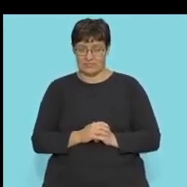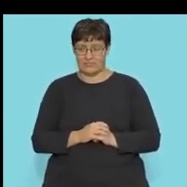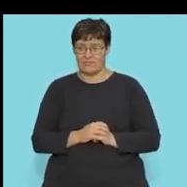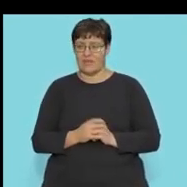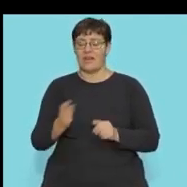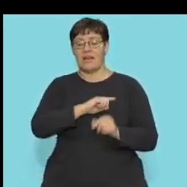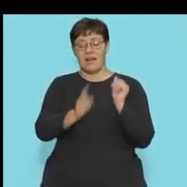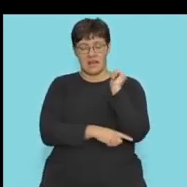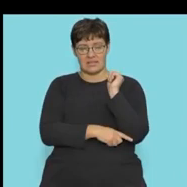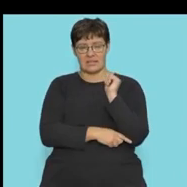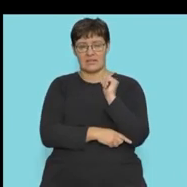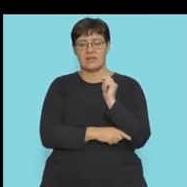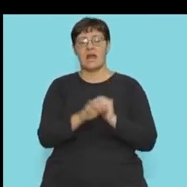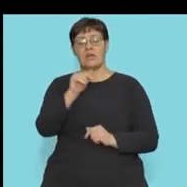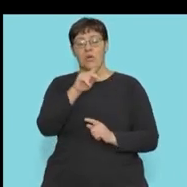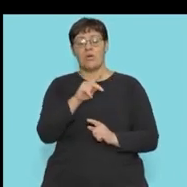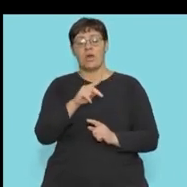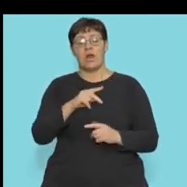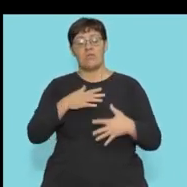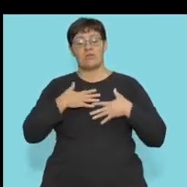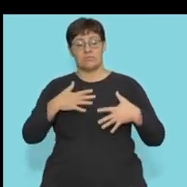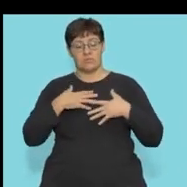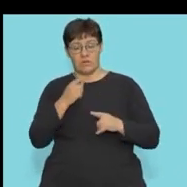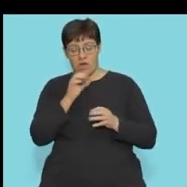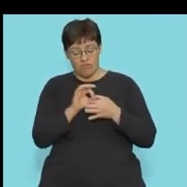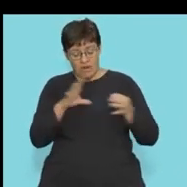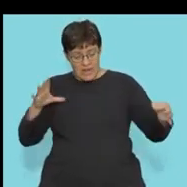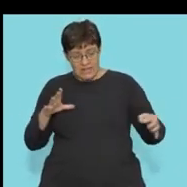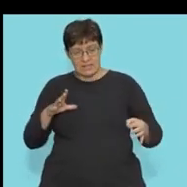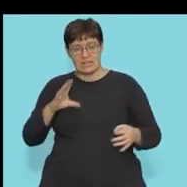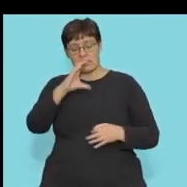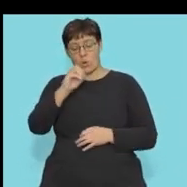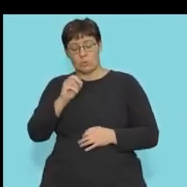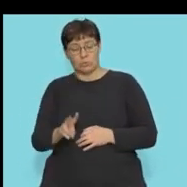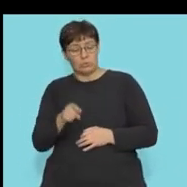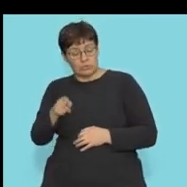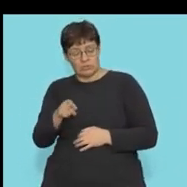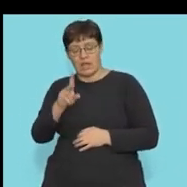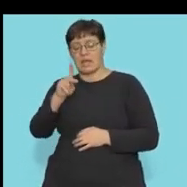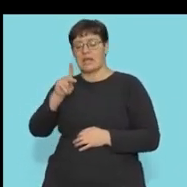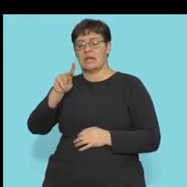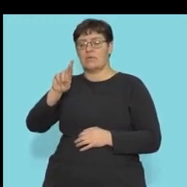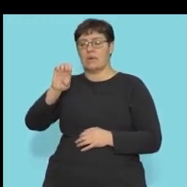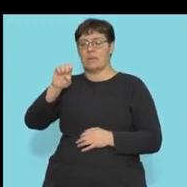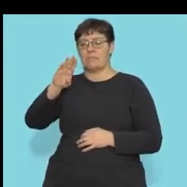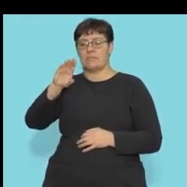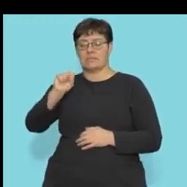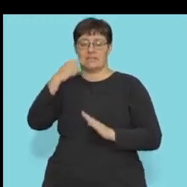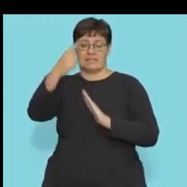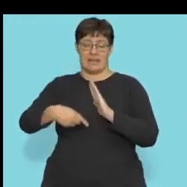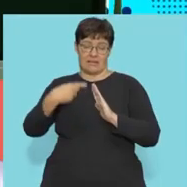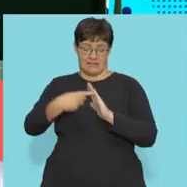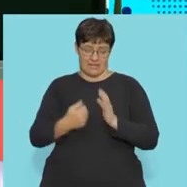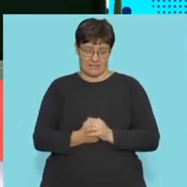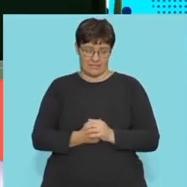And finally, the stage of anaerobic respiration that releases carbon dioxide is the Krebs cycle. So